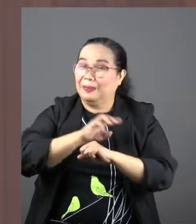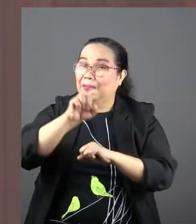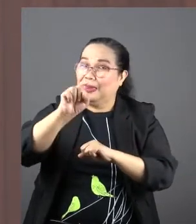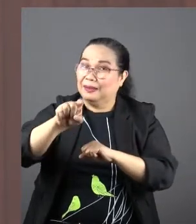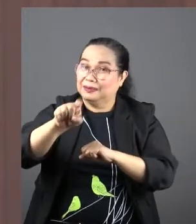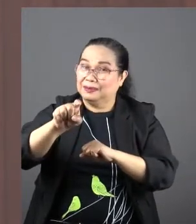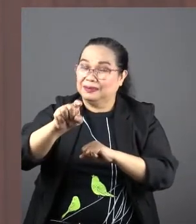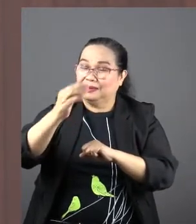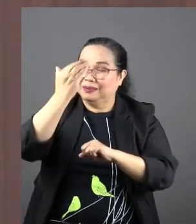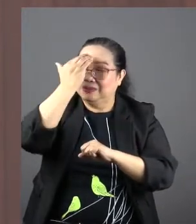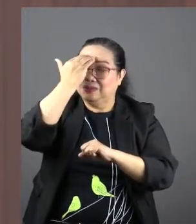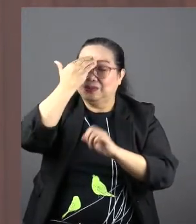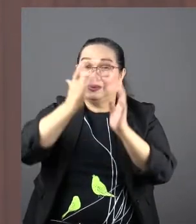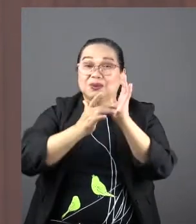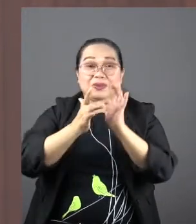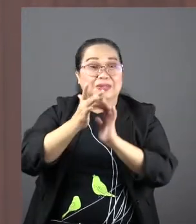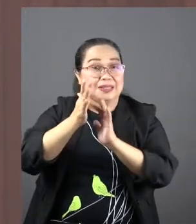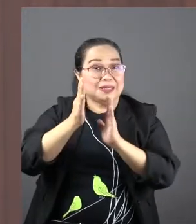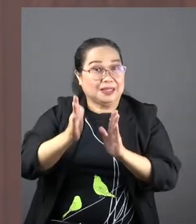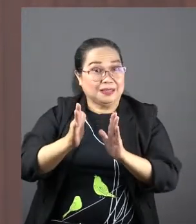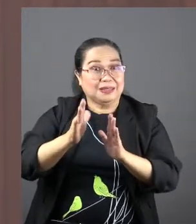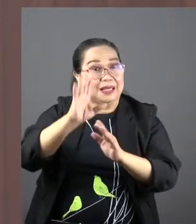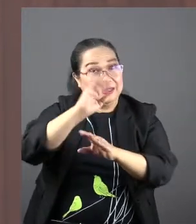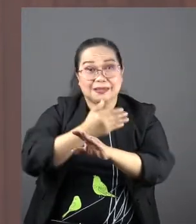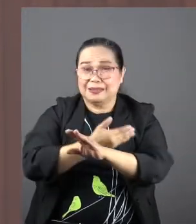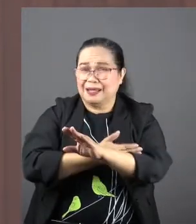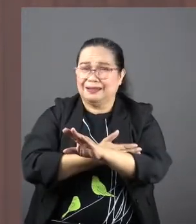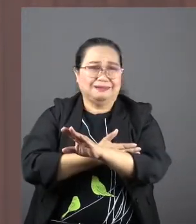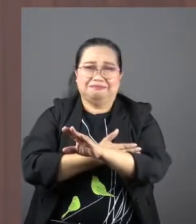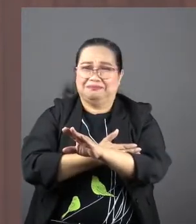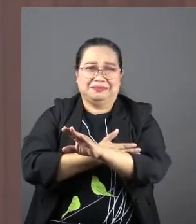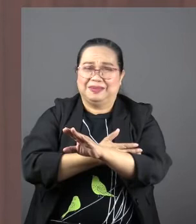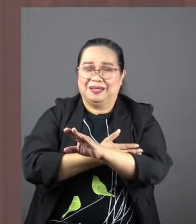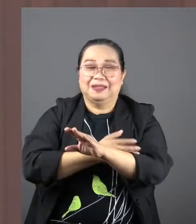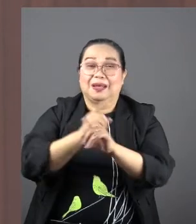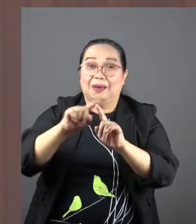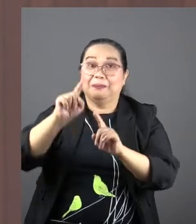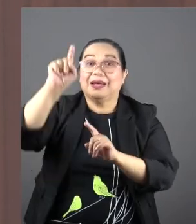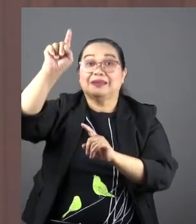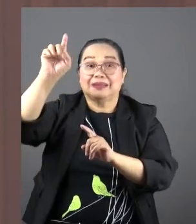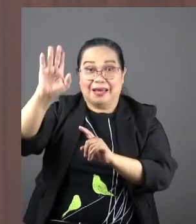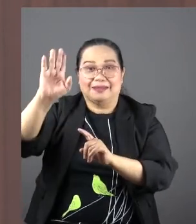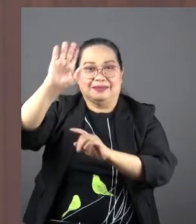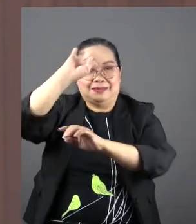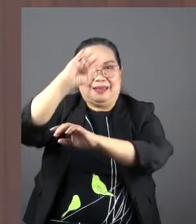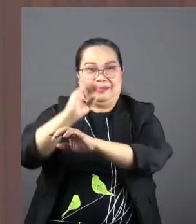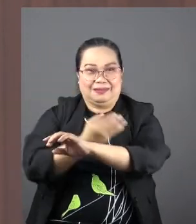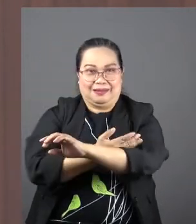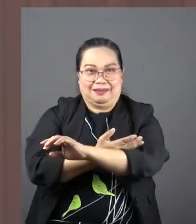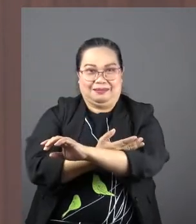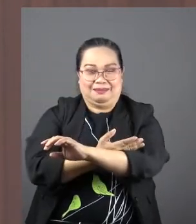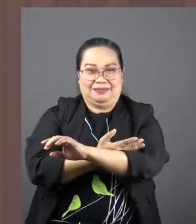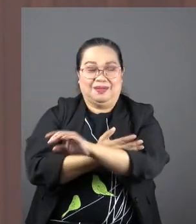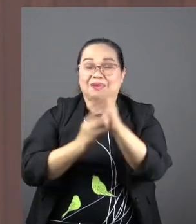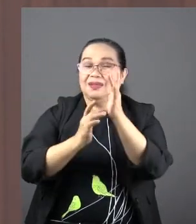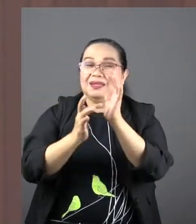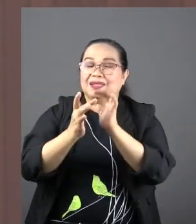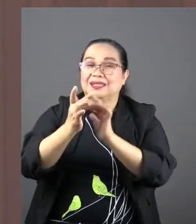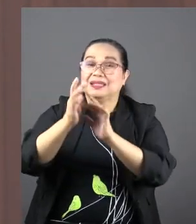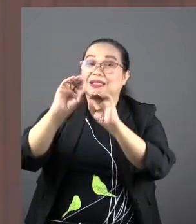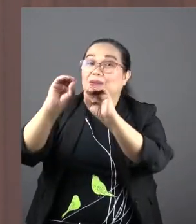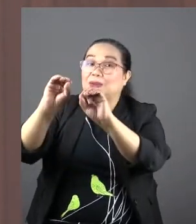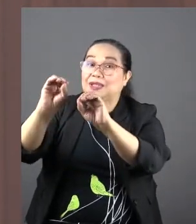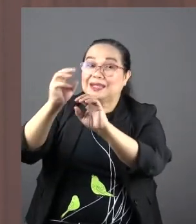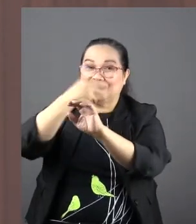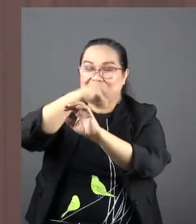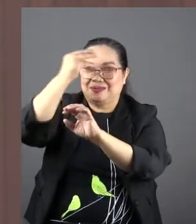recognize Jesus now not just as her son but as the son of God. Jesus was mentoring Mary